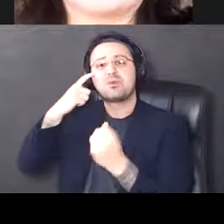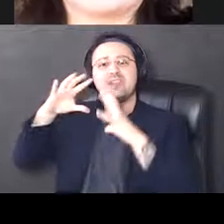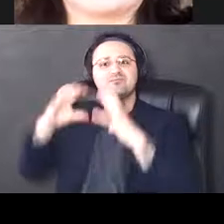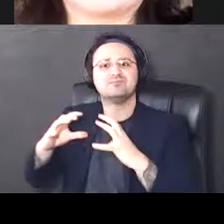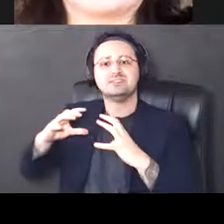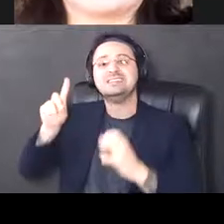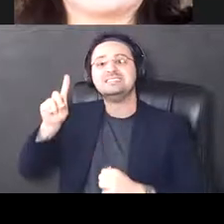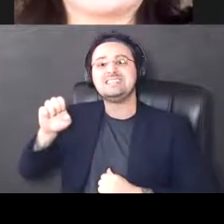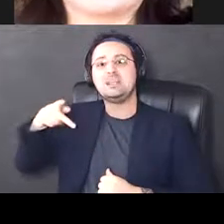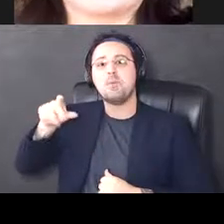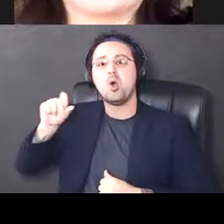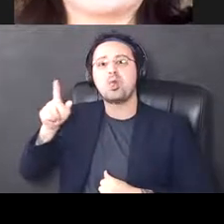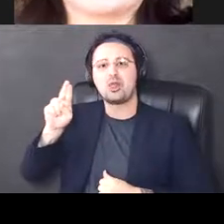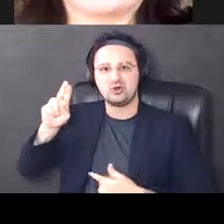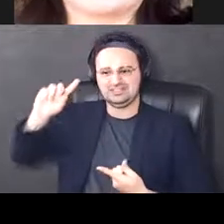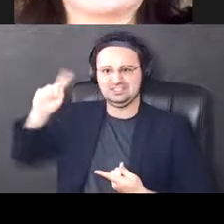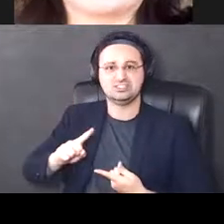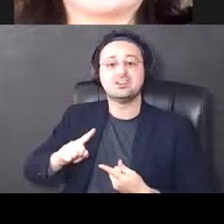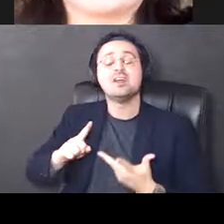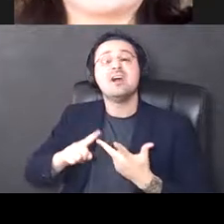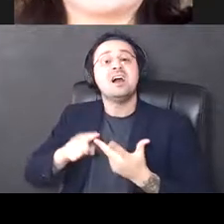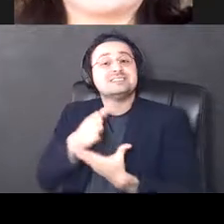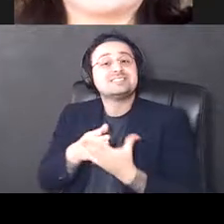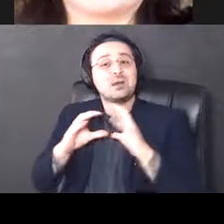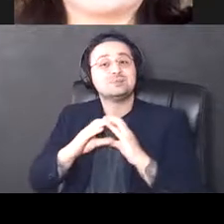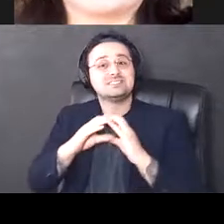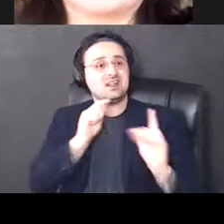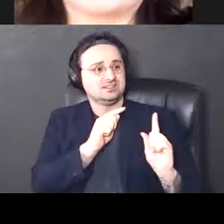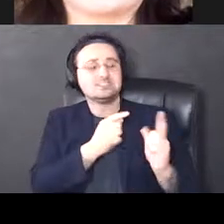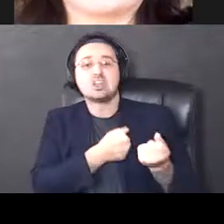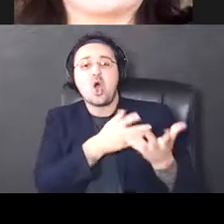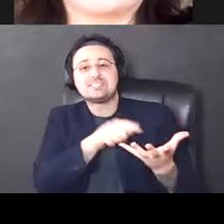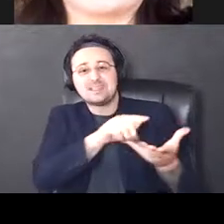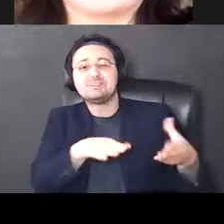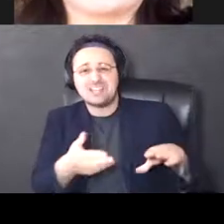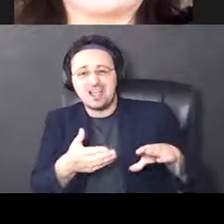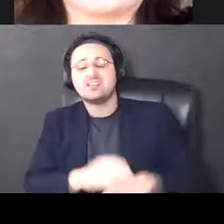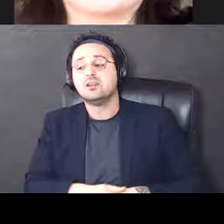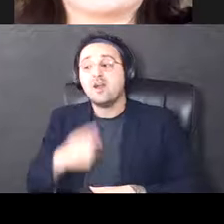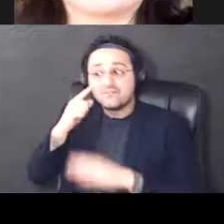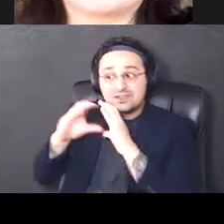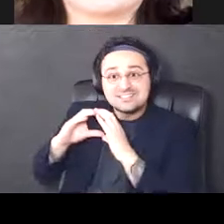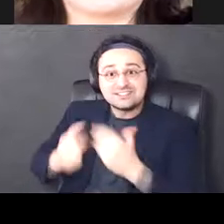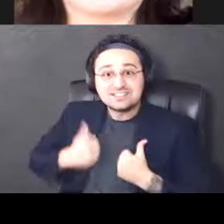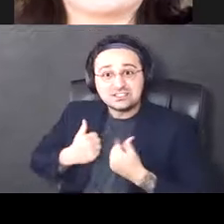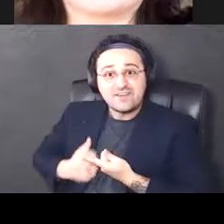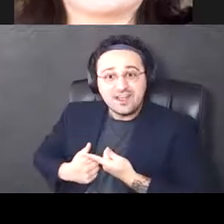influxes, which for some cells, you know, drives them to die. But for cells that survive, we think that